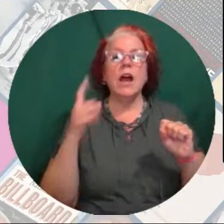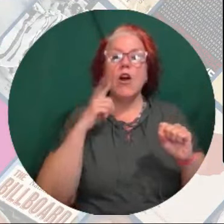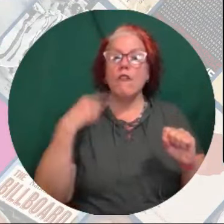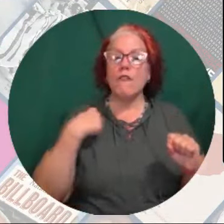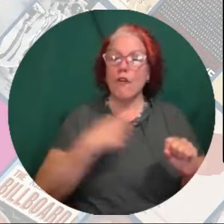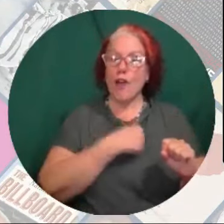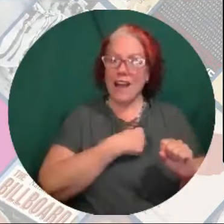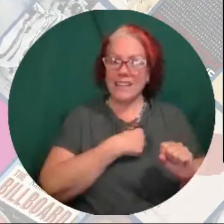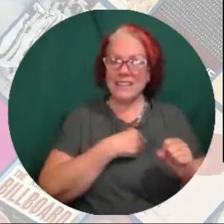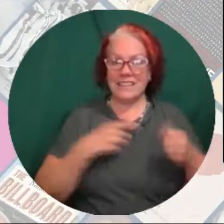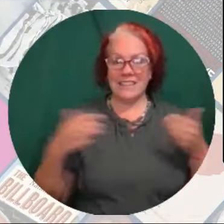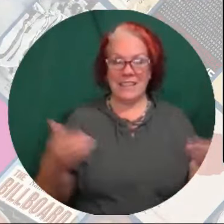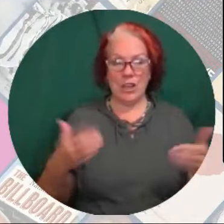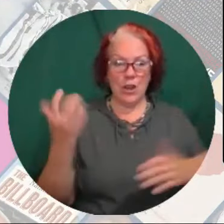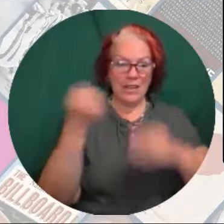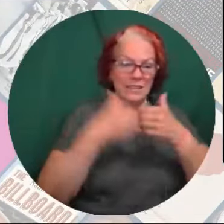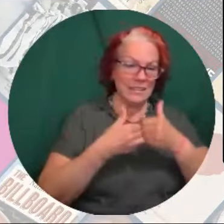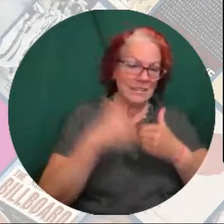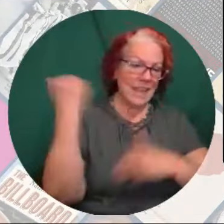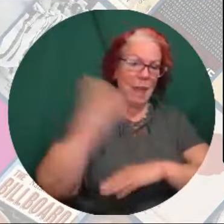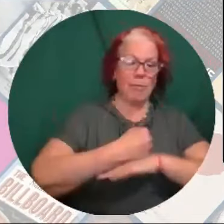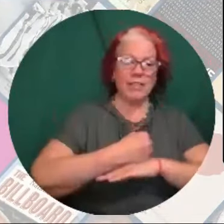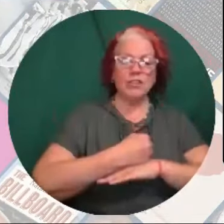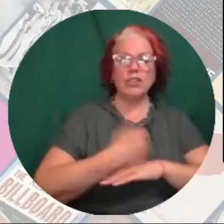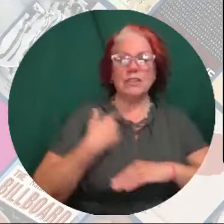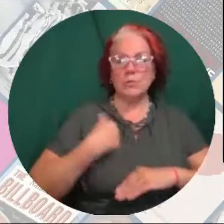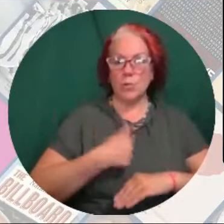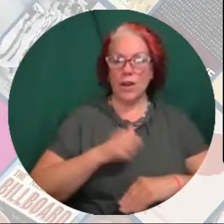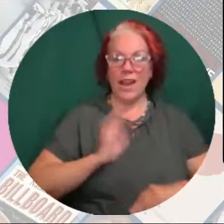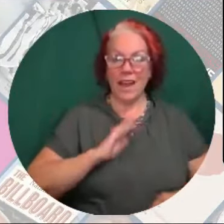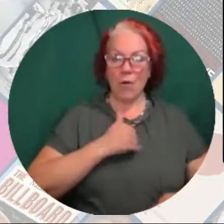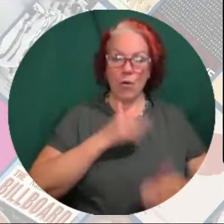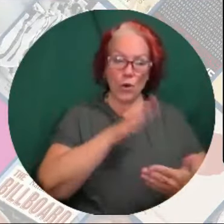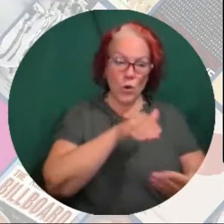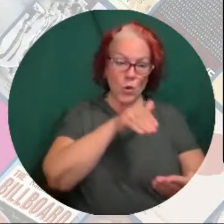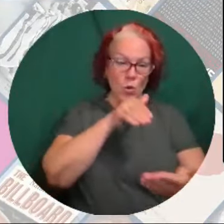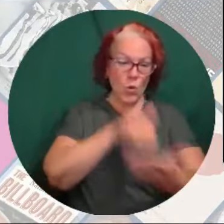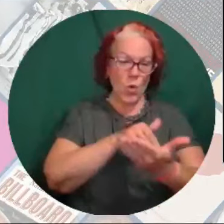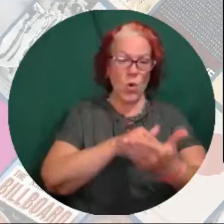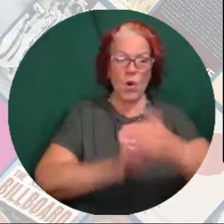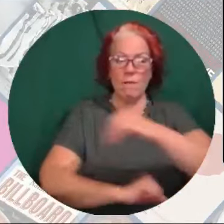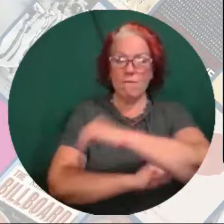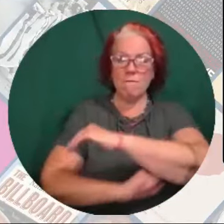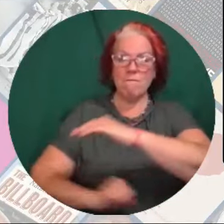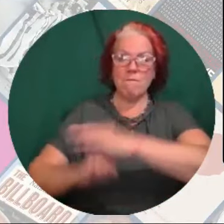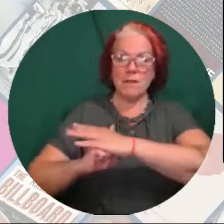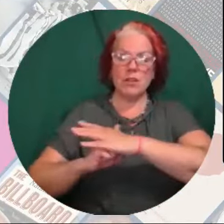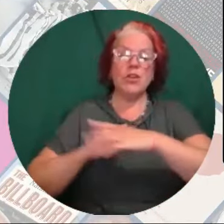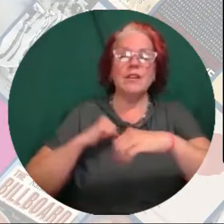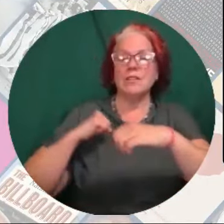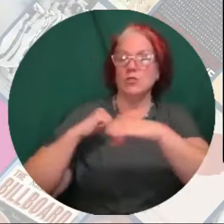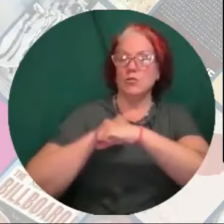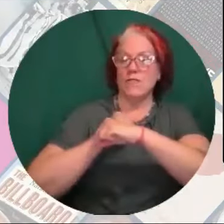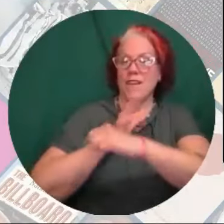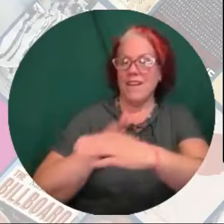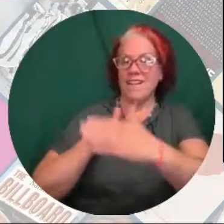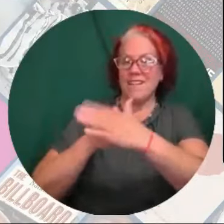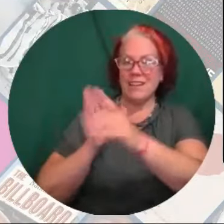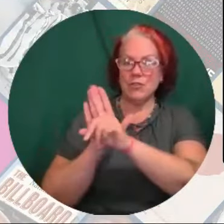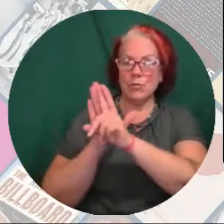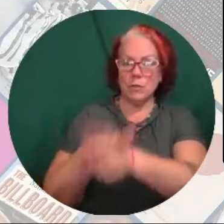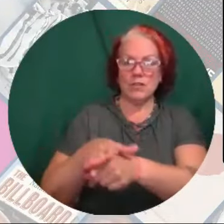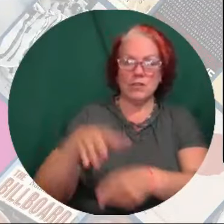us as abolitionists, where part of our core kind of pillar is fighting against repression and the